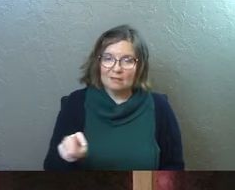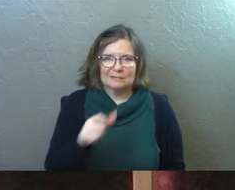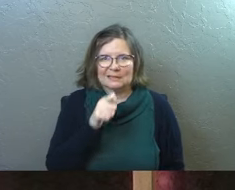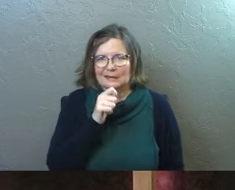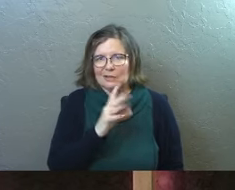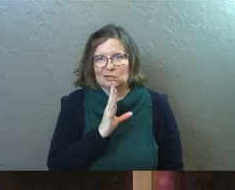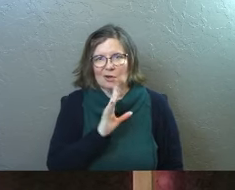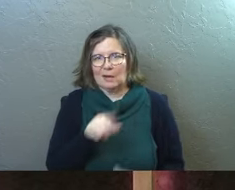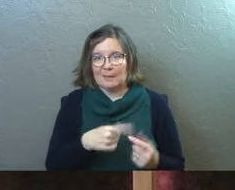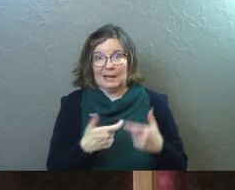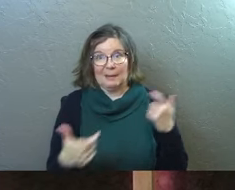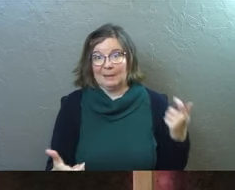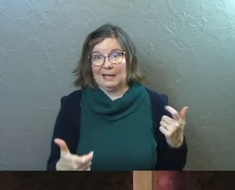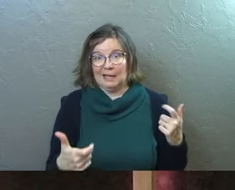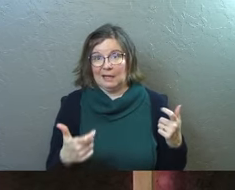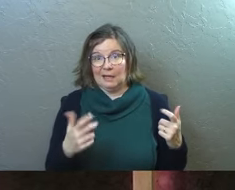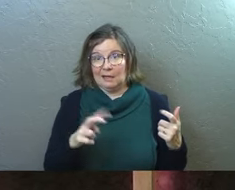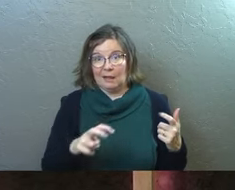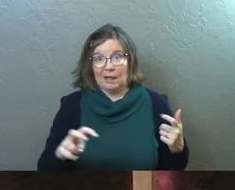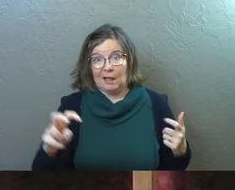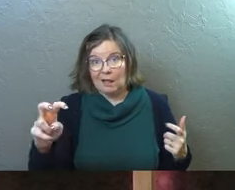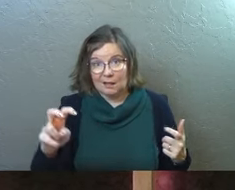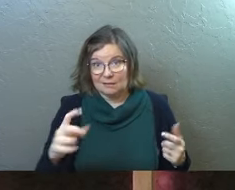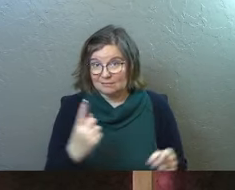You're not talking about a big deal. Yes.